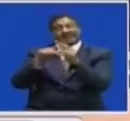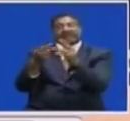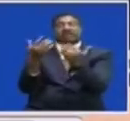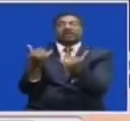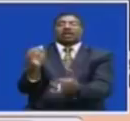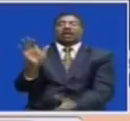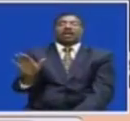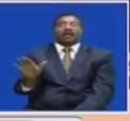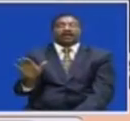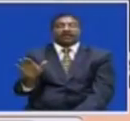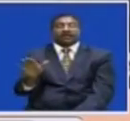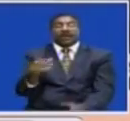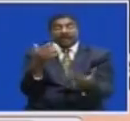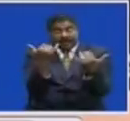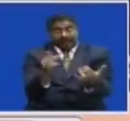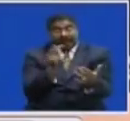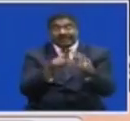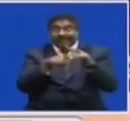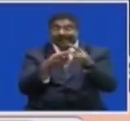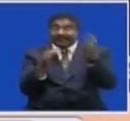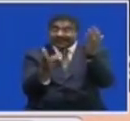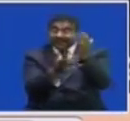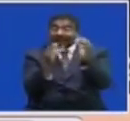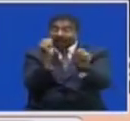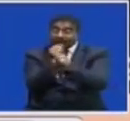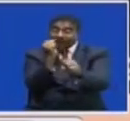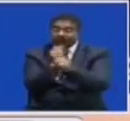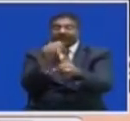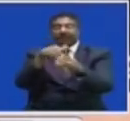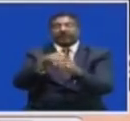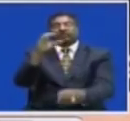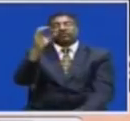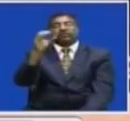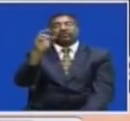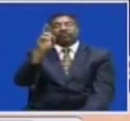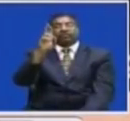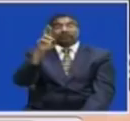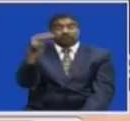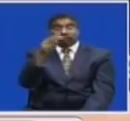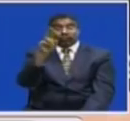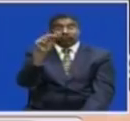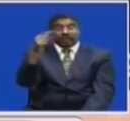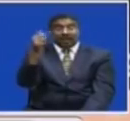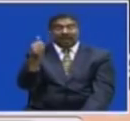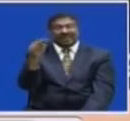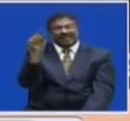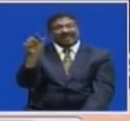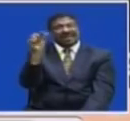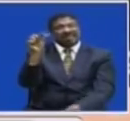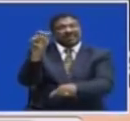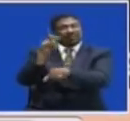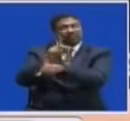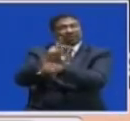the technical works On a project called chunga Now, chunga is a solar mini project It's in